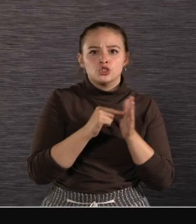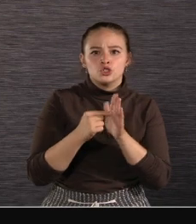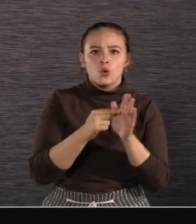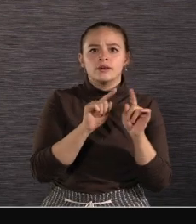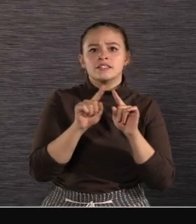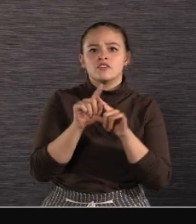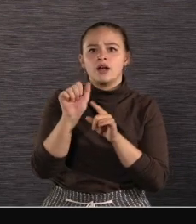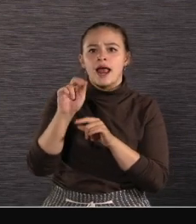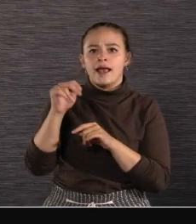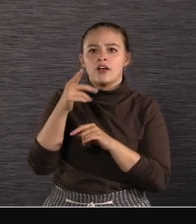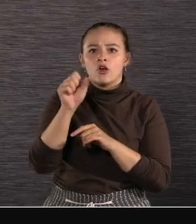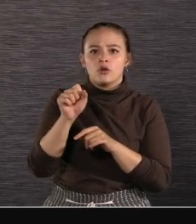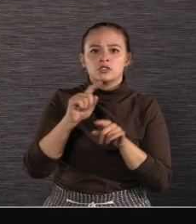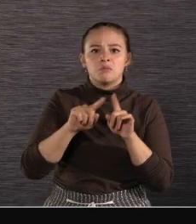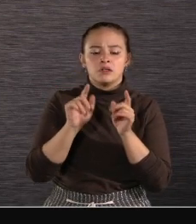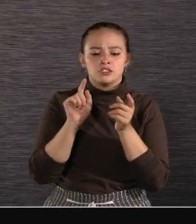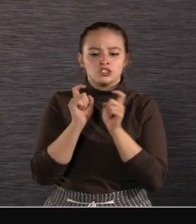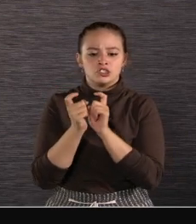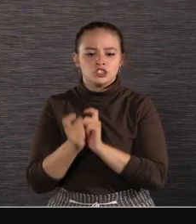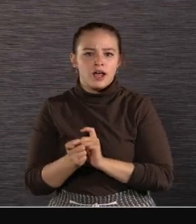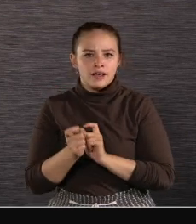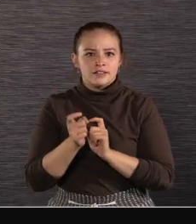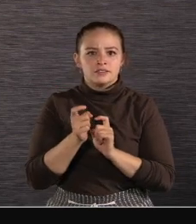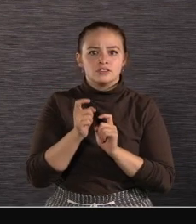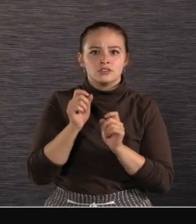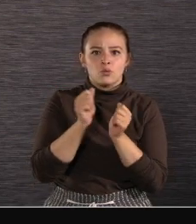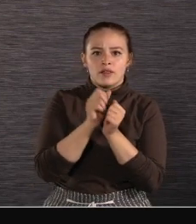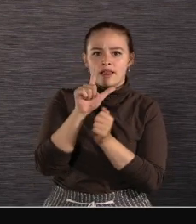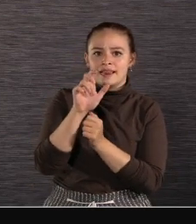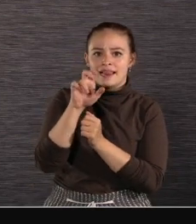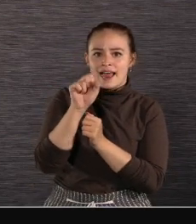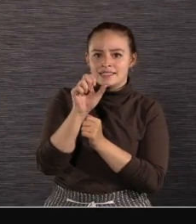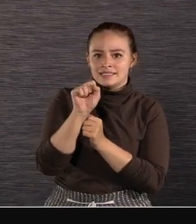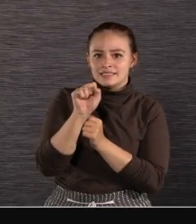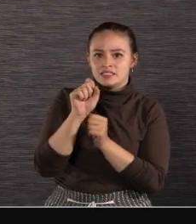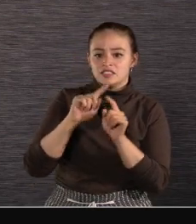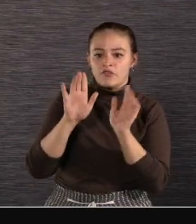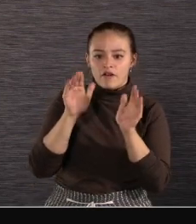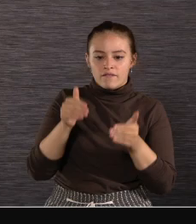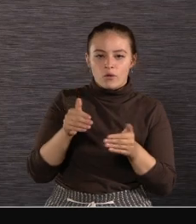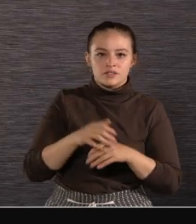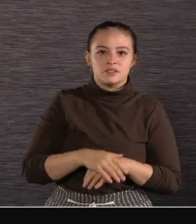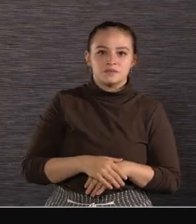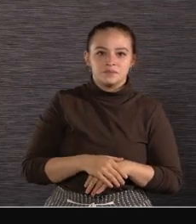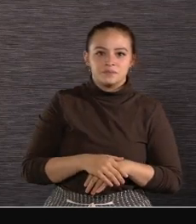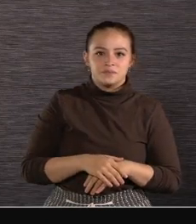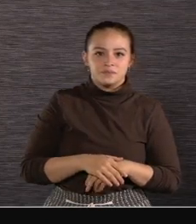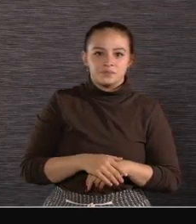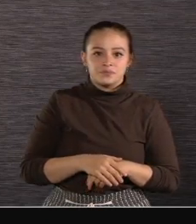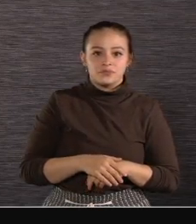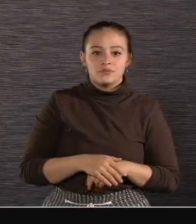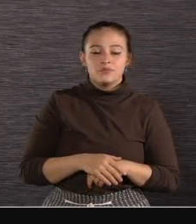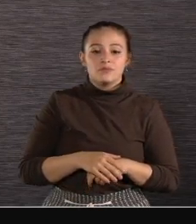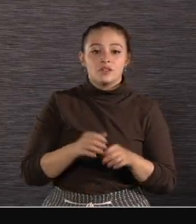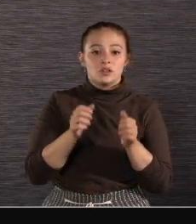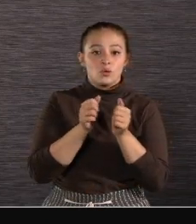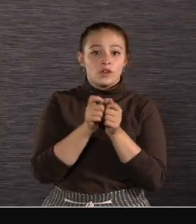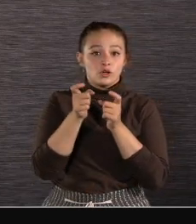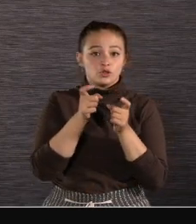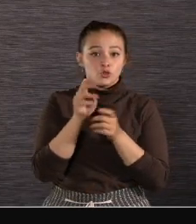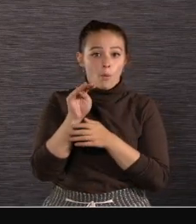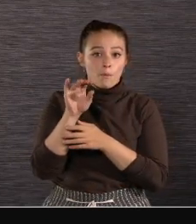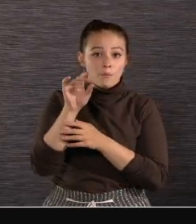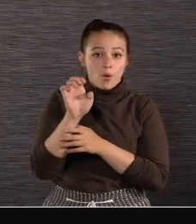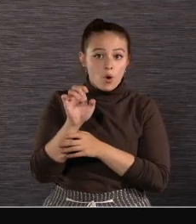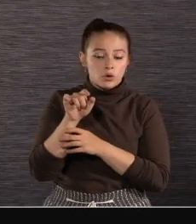of view While changing focus with selected lenses And a completely new feature Bokeh control mode Minimizes exposure changes